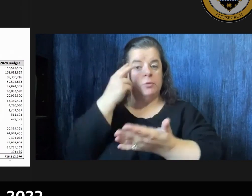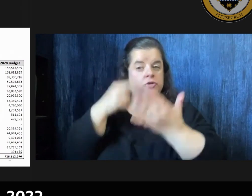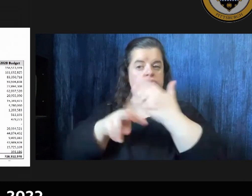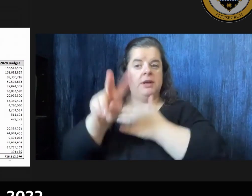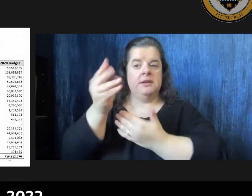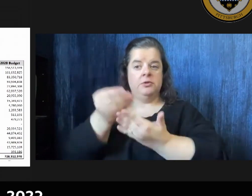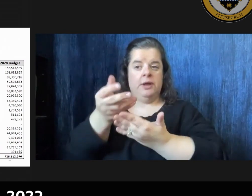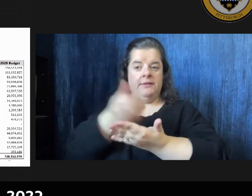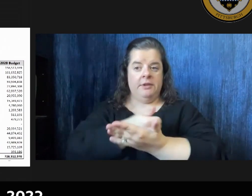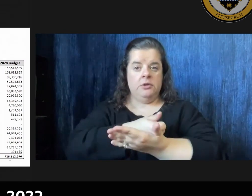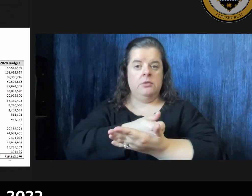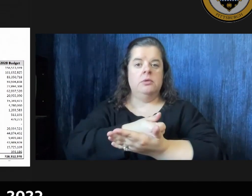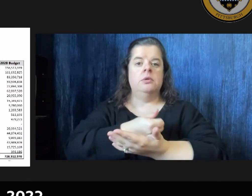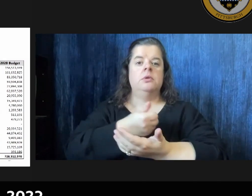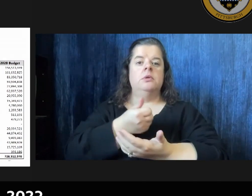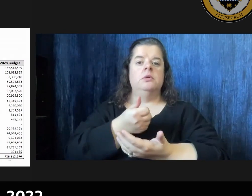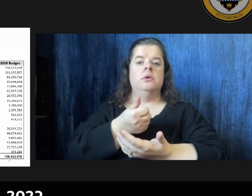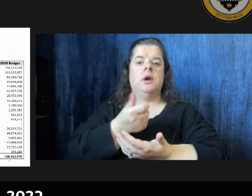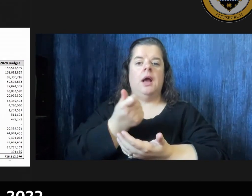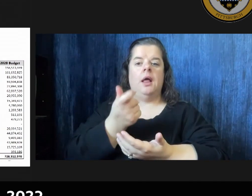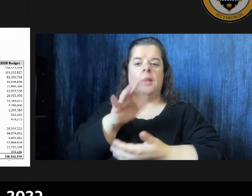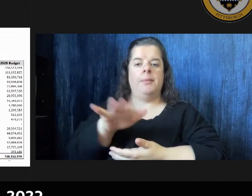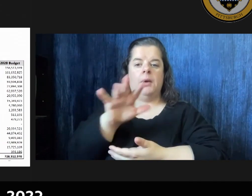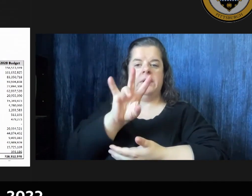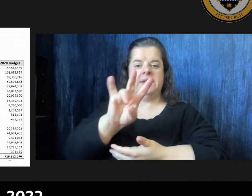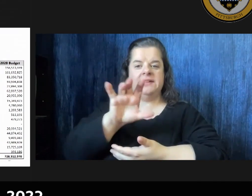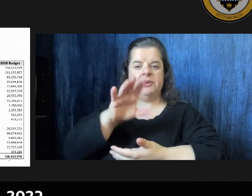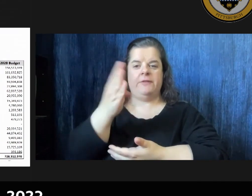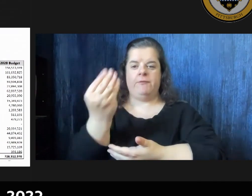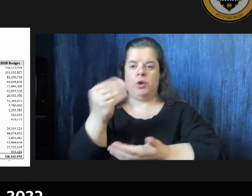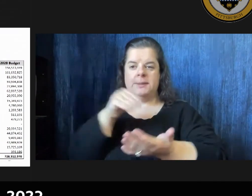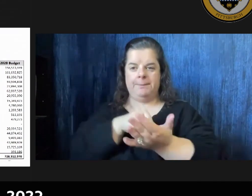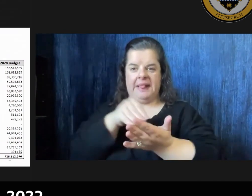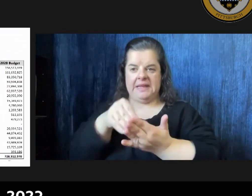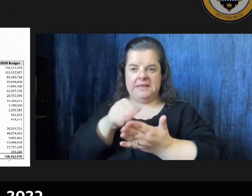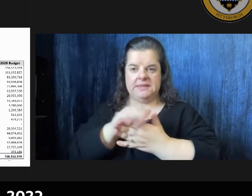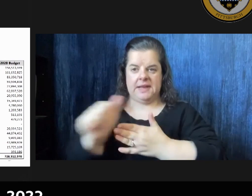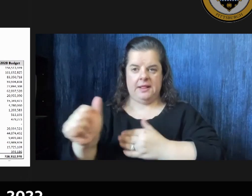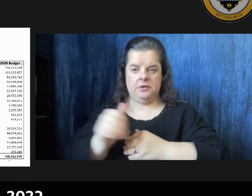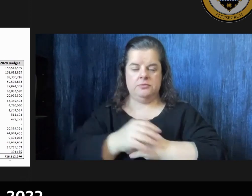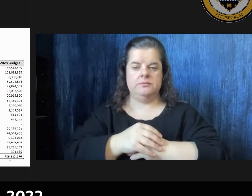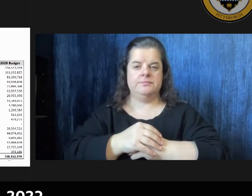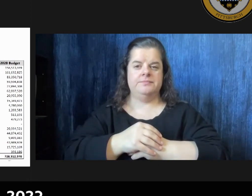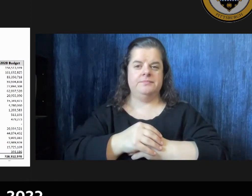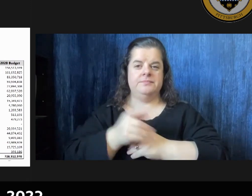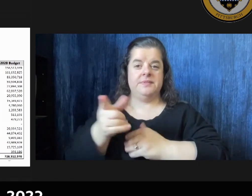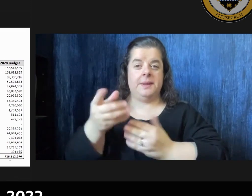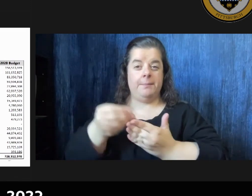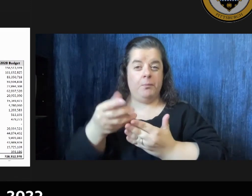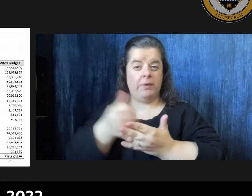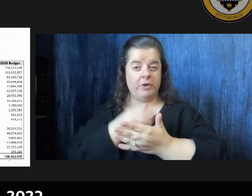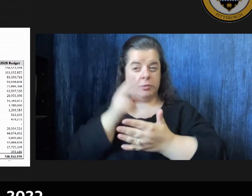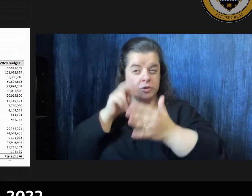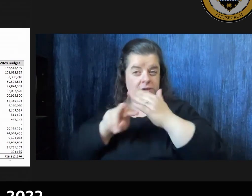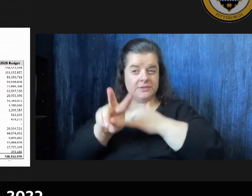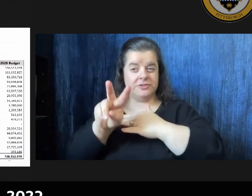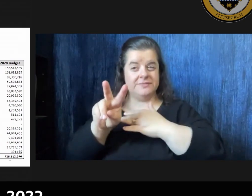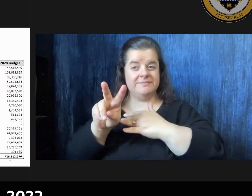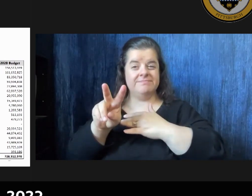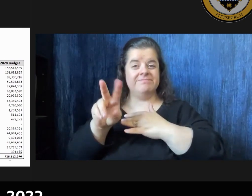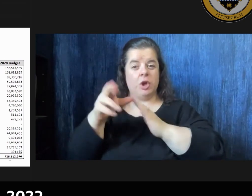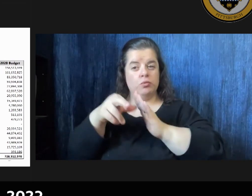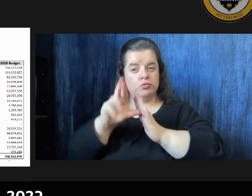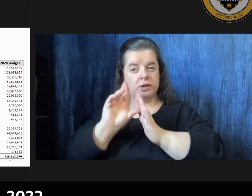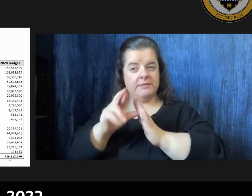2024 are a little over 714 million dollars now these revenue projections have been reviewed